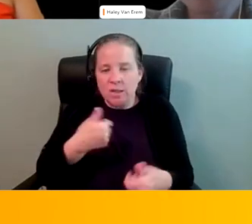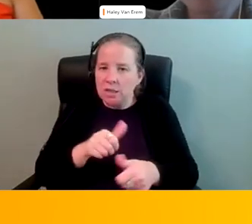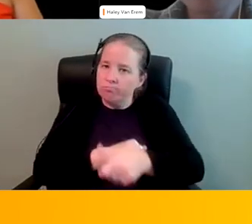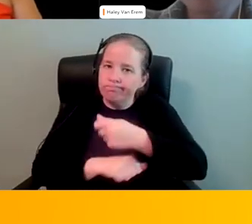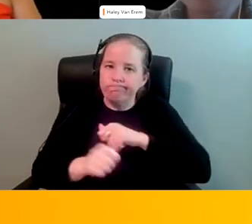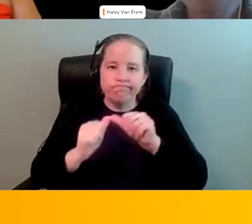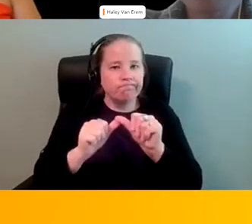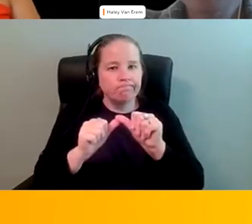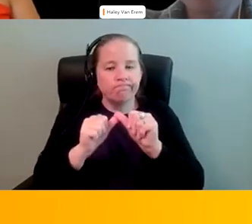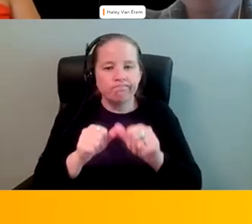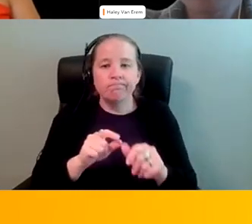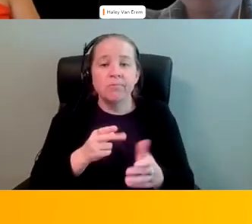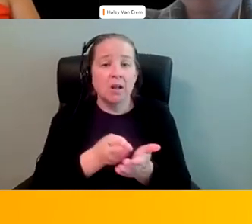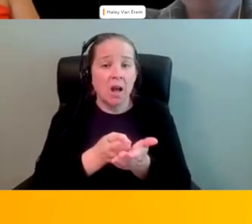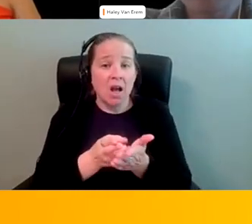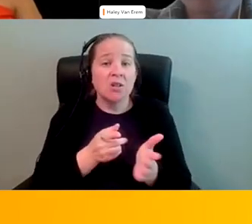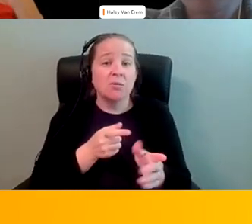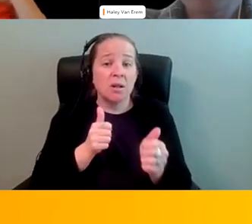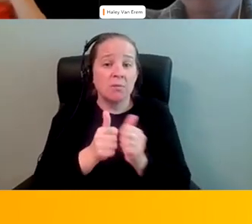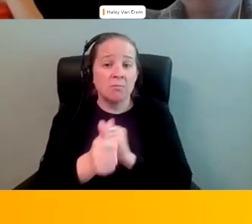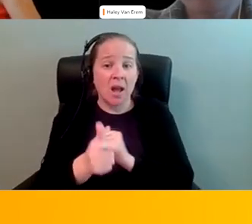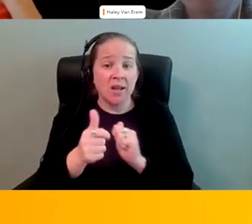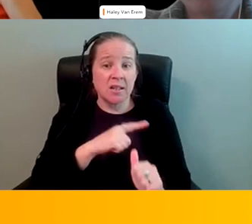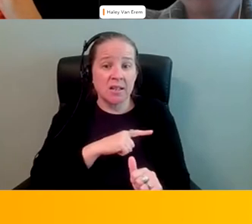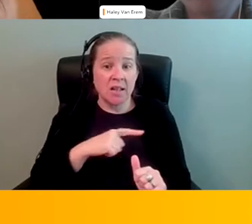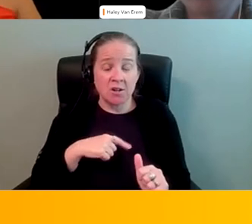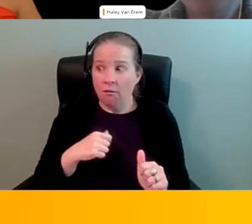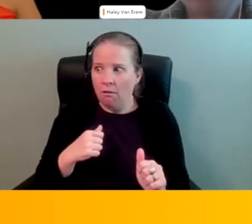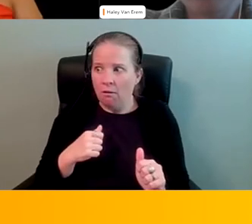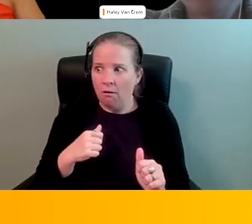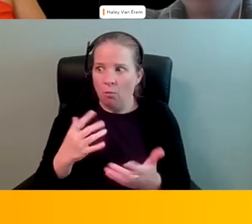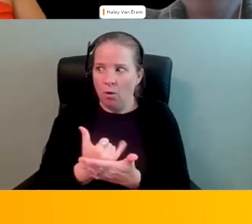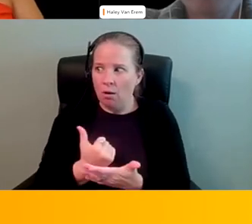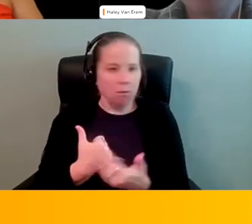we actually got it passed in legislation. He was like, Oh my God, we won. What do we do now?